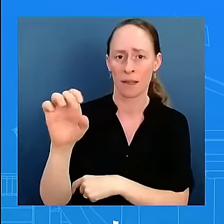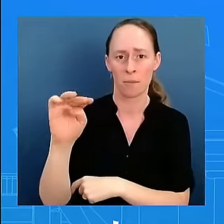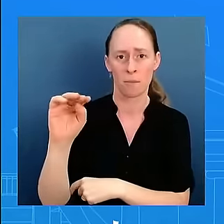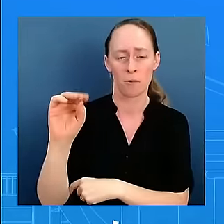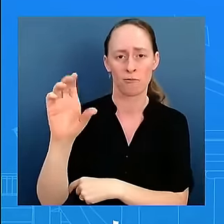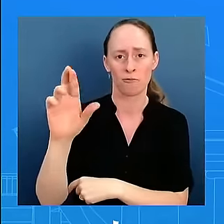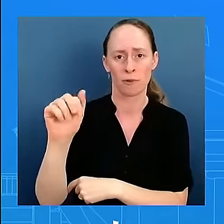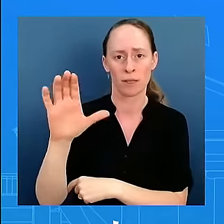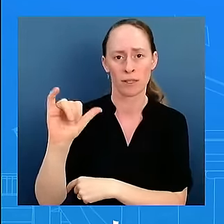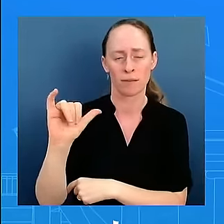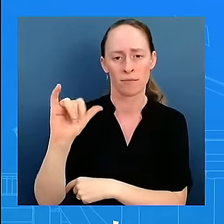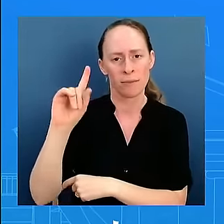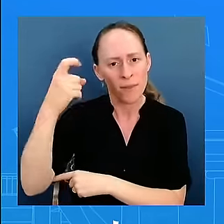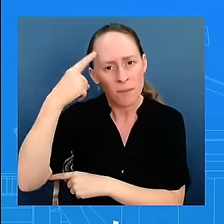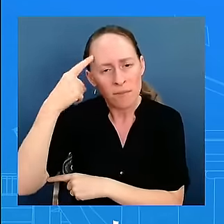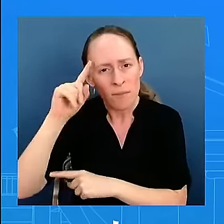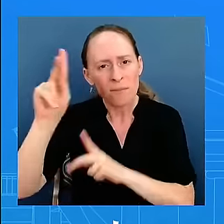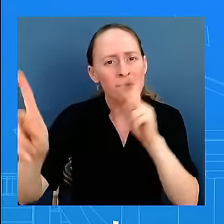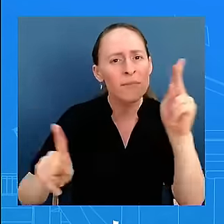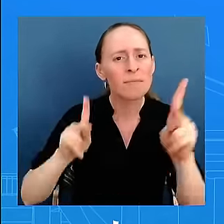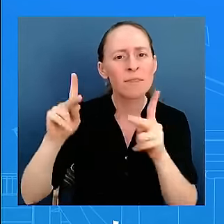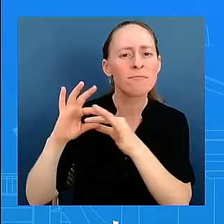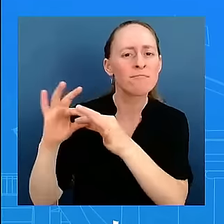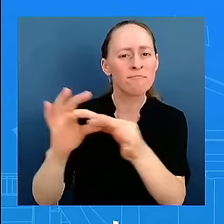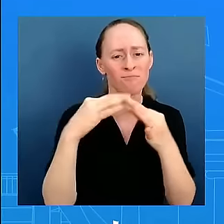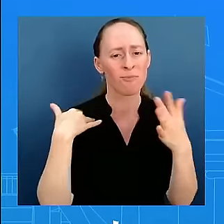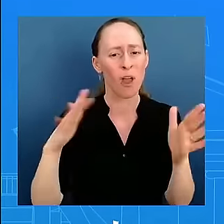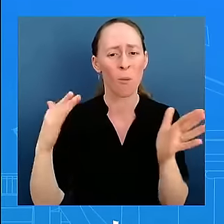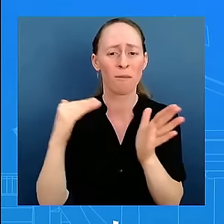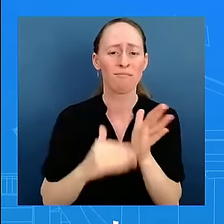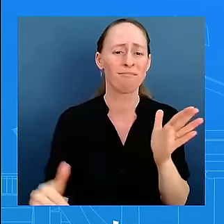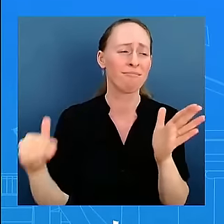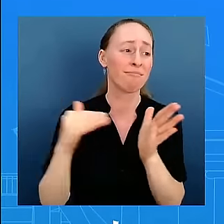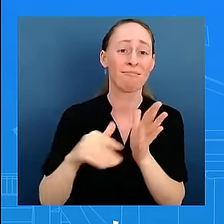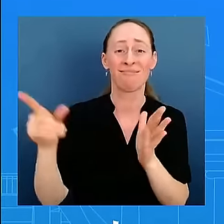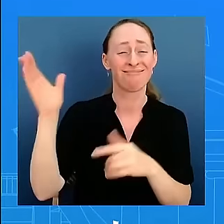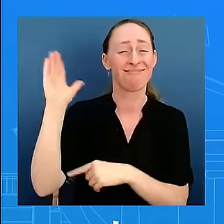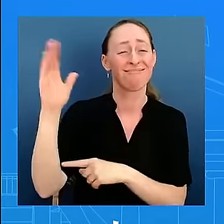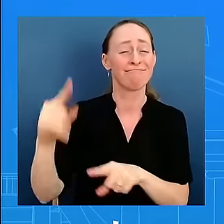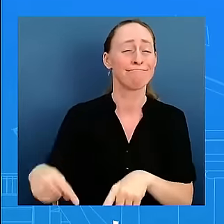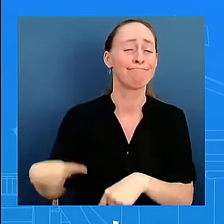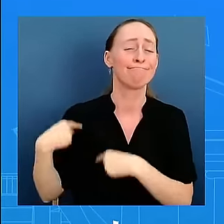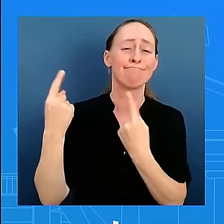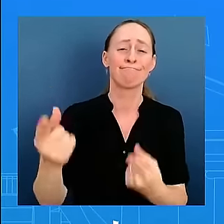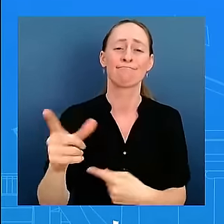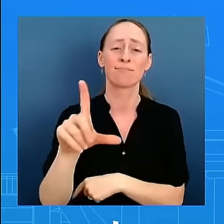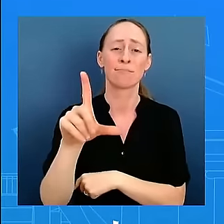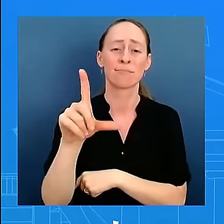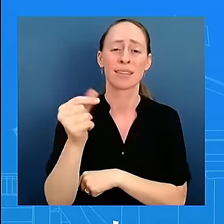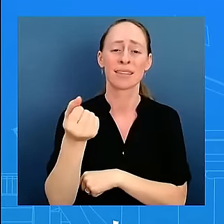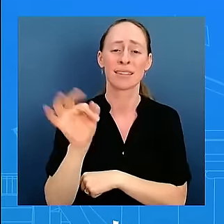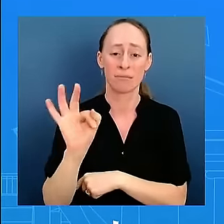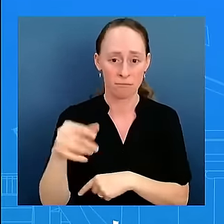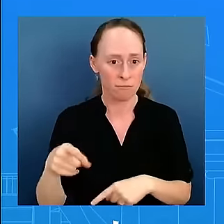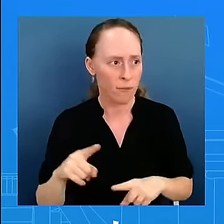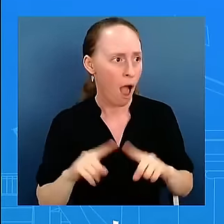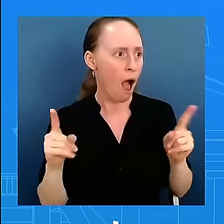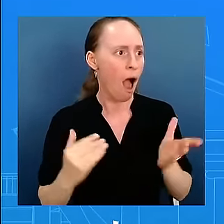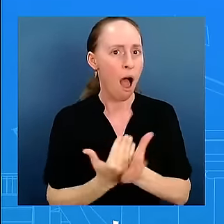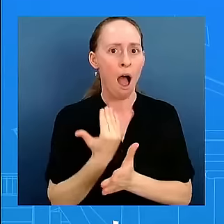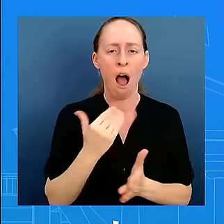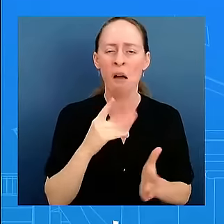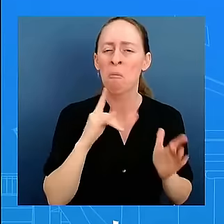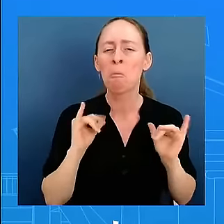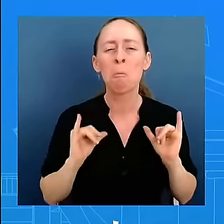that he's talked about since 2019 since 2019 nothing new here and i'll quote keep calling out